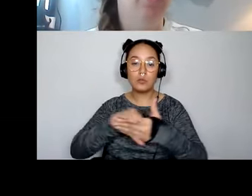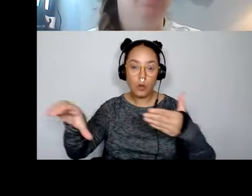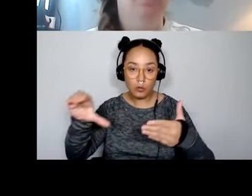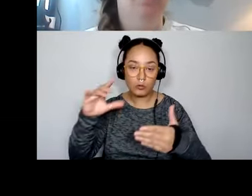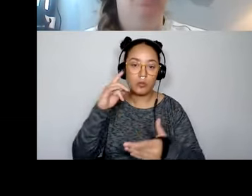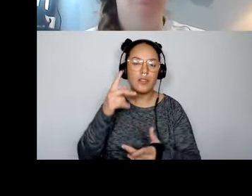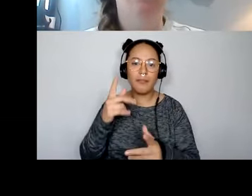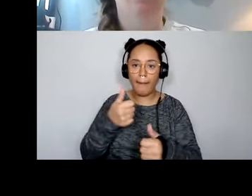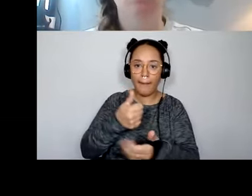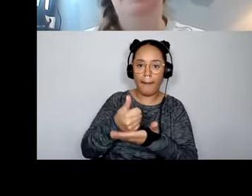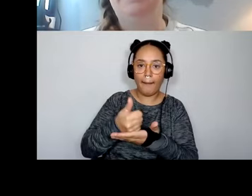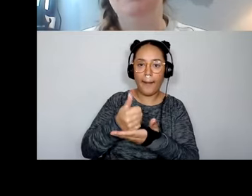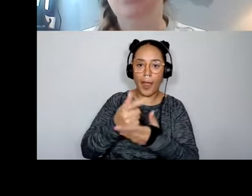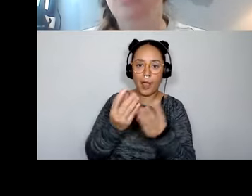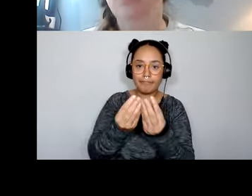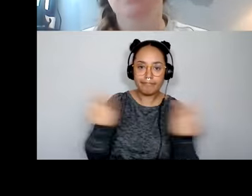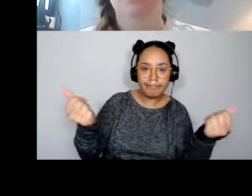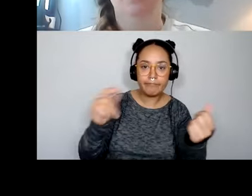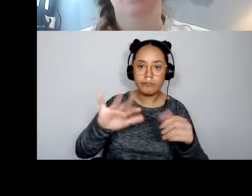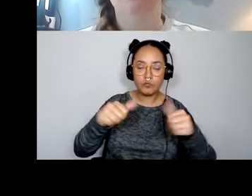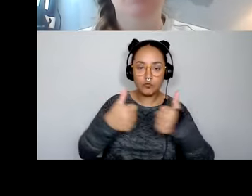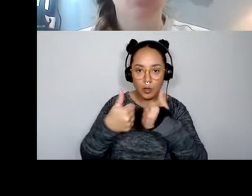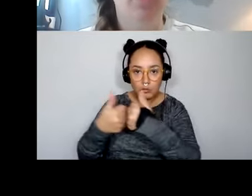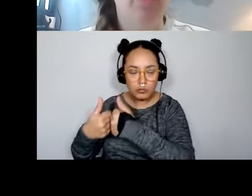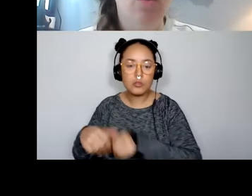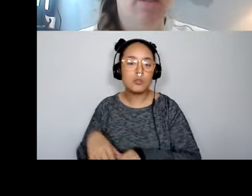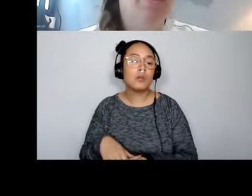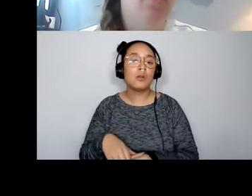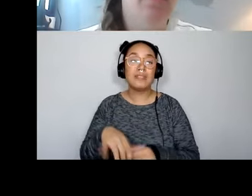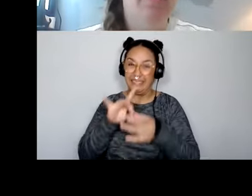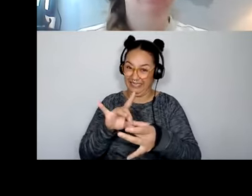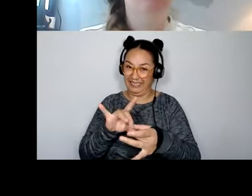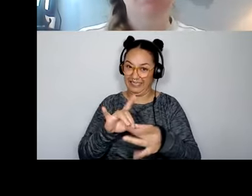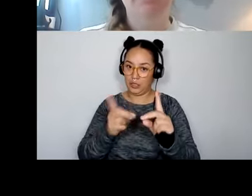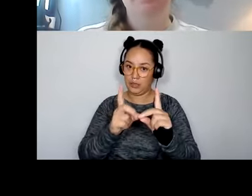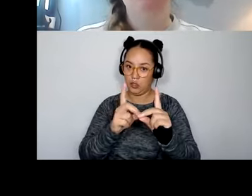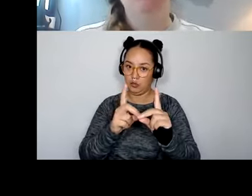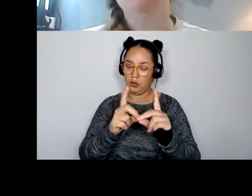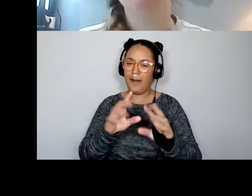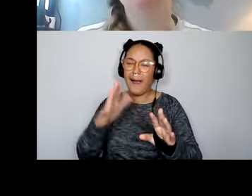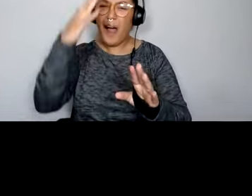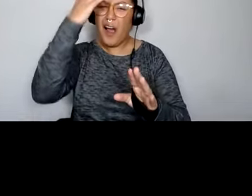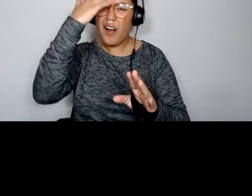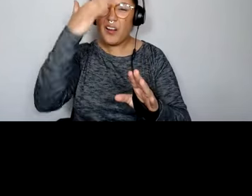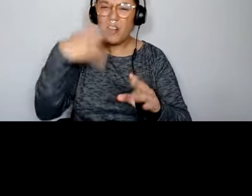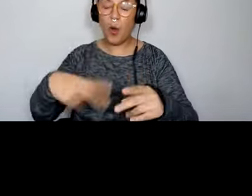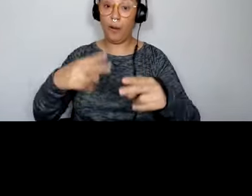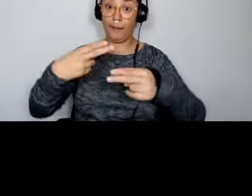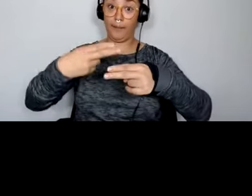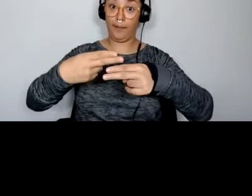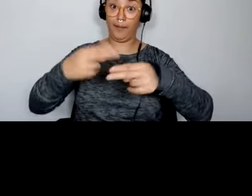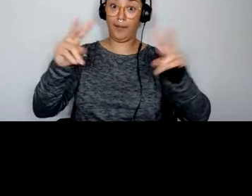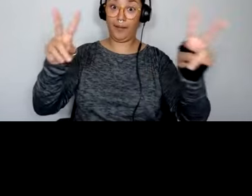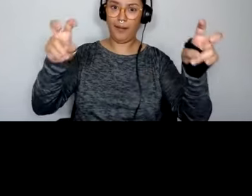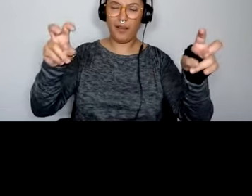challenges related to digital solutions. Now, it's a little misleading because your problem